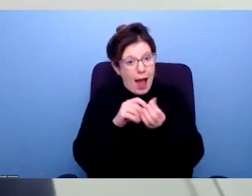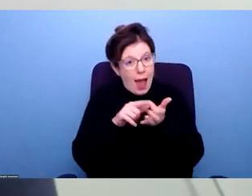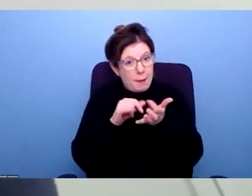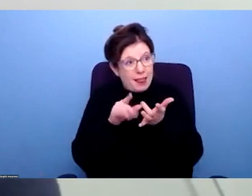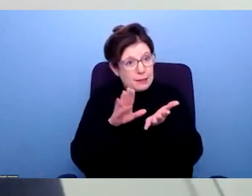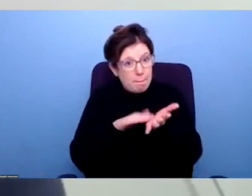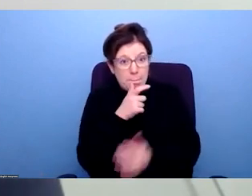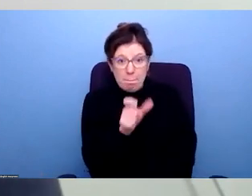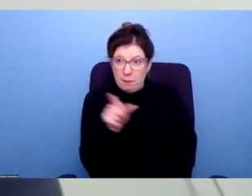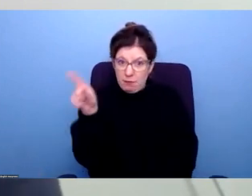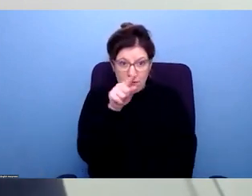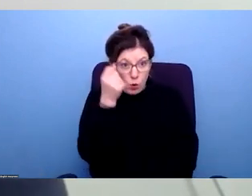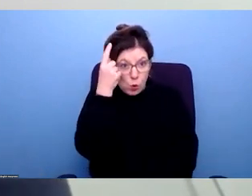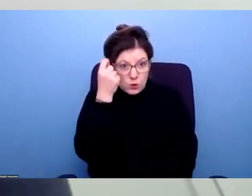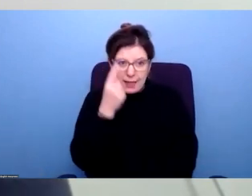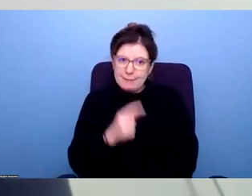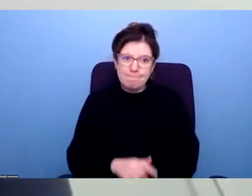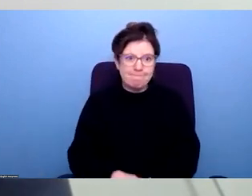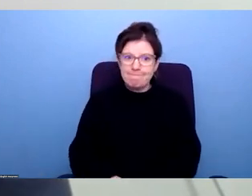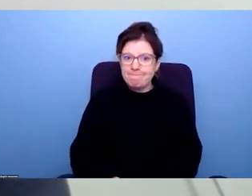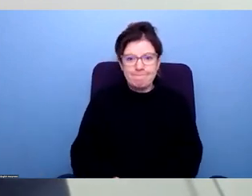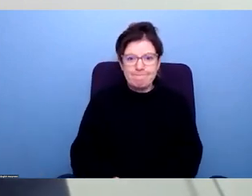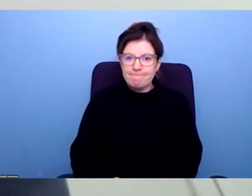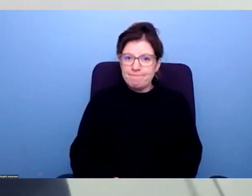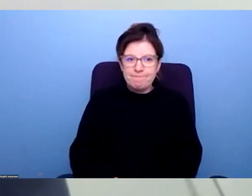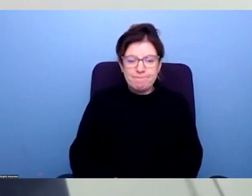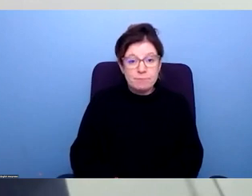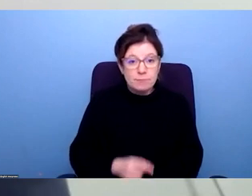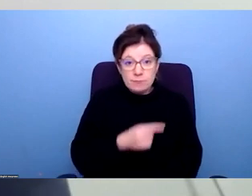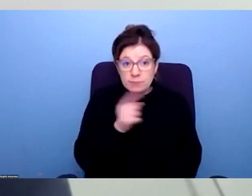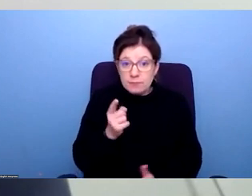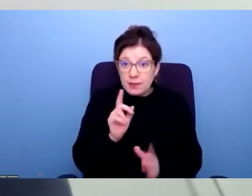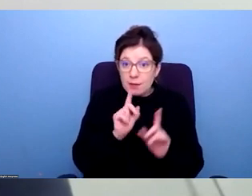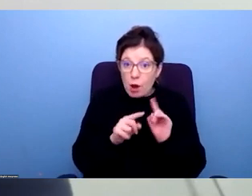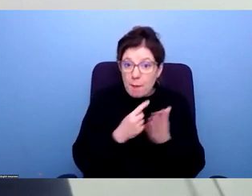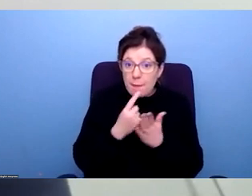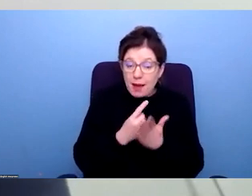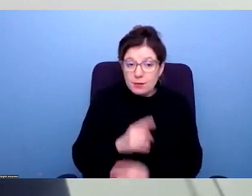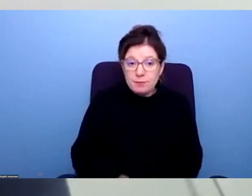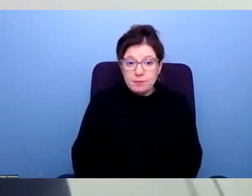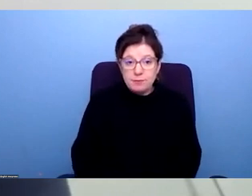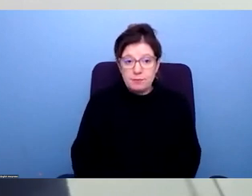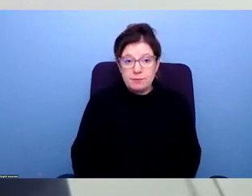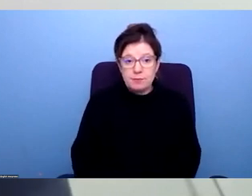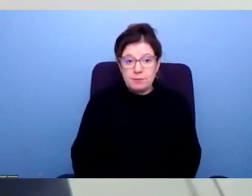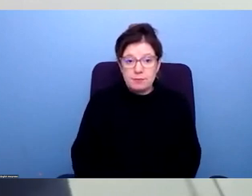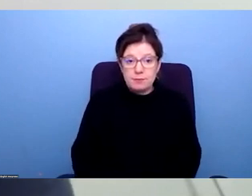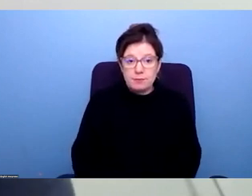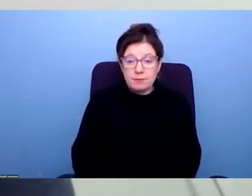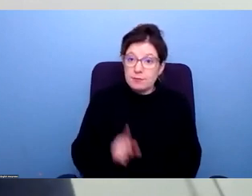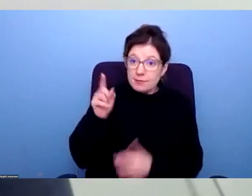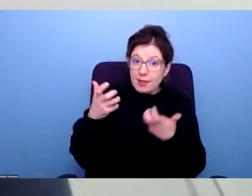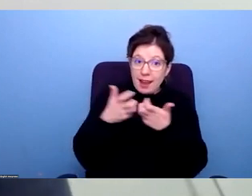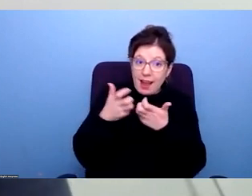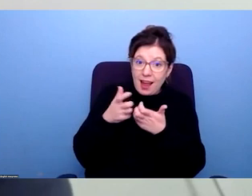I think we all probably would agree with that I'm getting nodding heads any comments from anybody on any of that or as to kind of how do we tackle